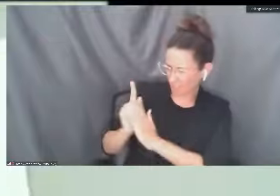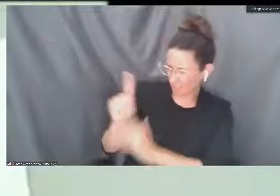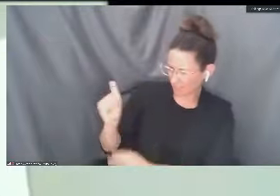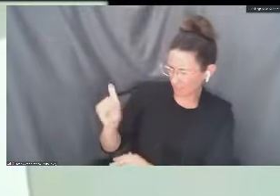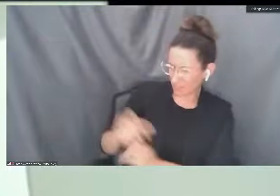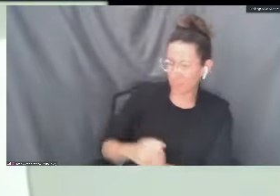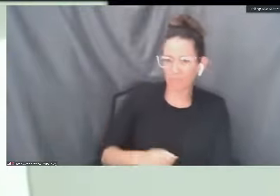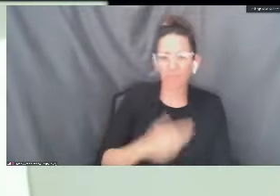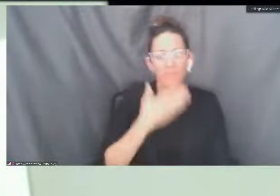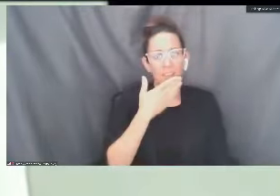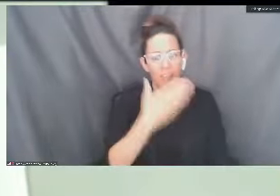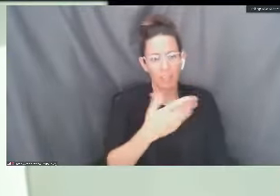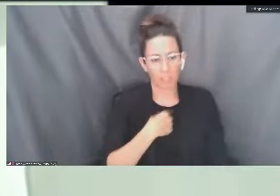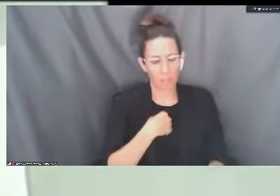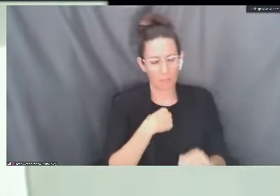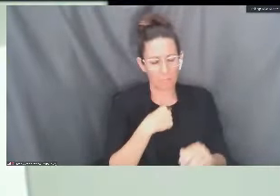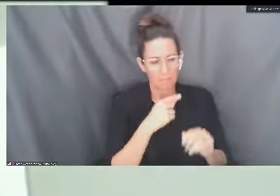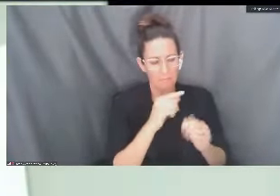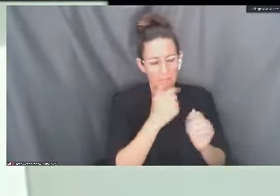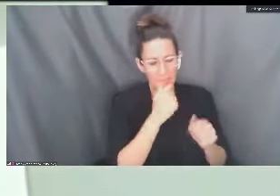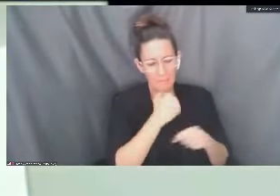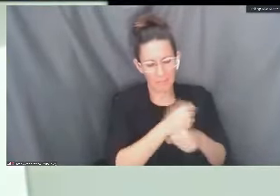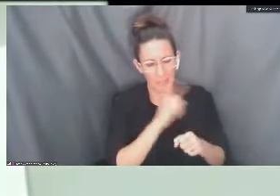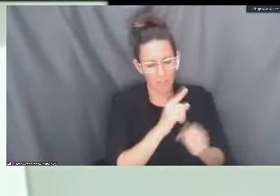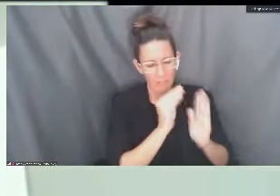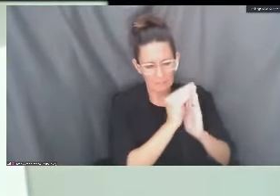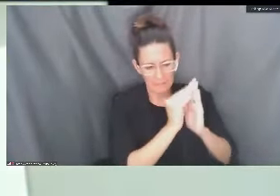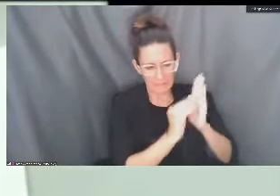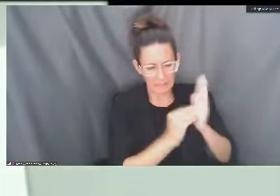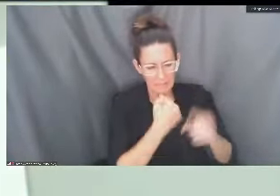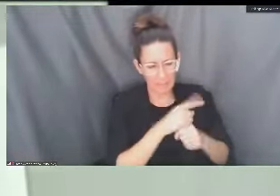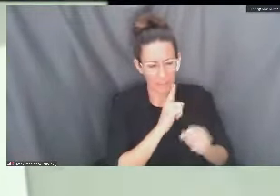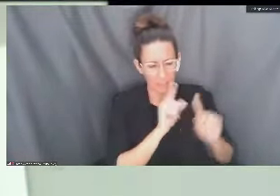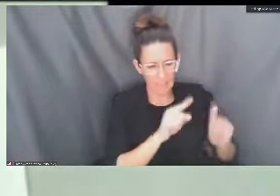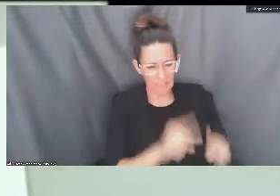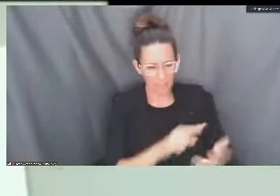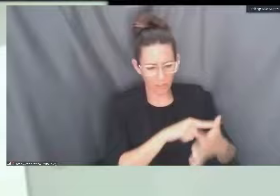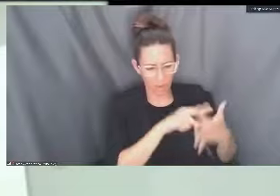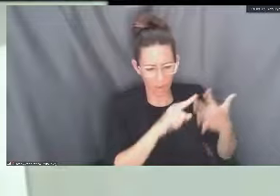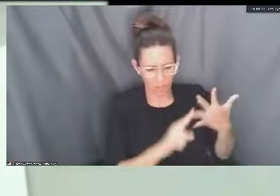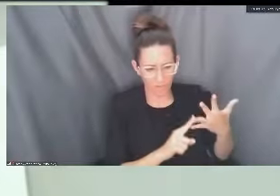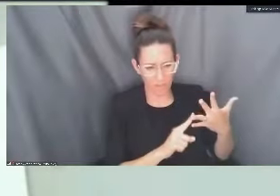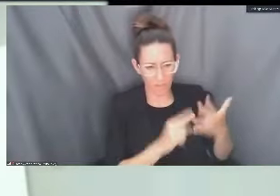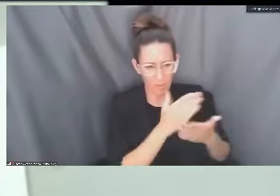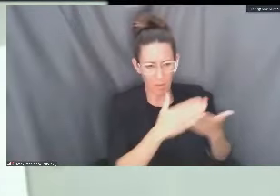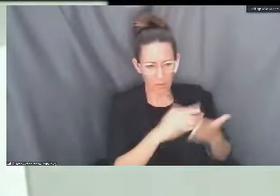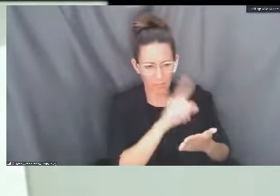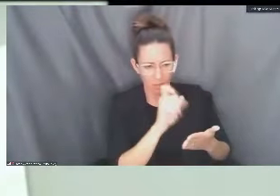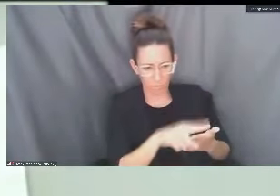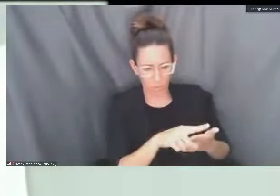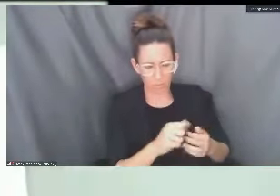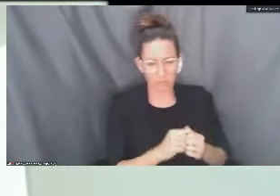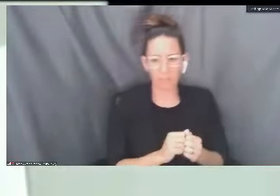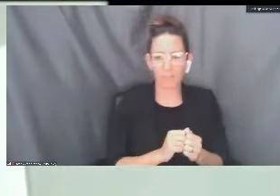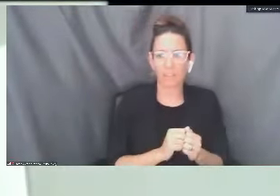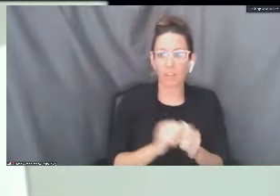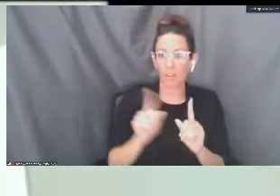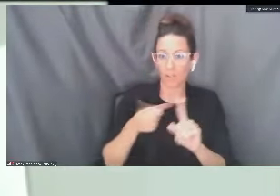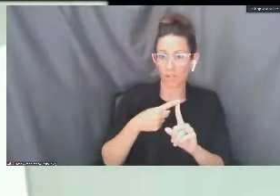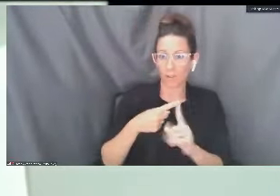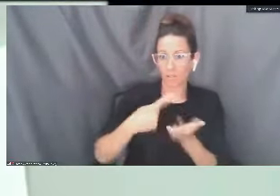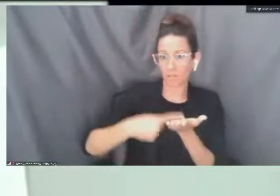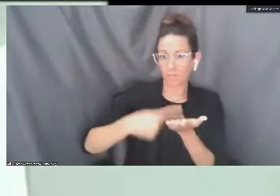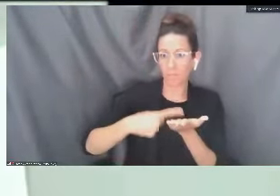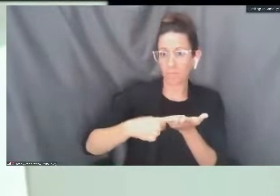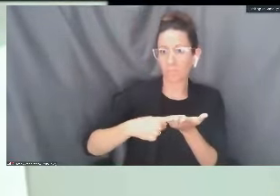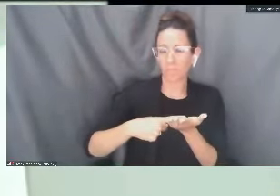you. So I'm going to make sure I'm writing down all these key parts to the question so that I respond to all parts. So let's talk a little bit about changing